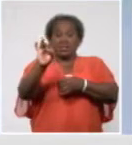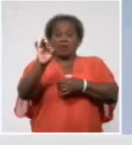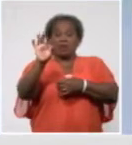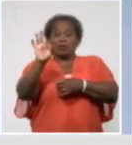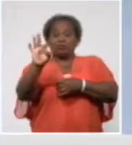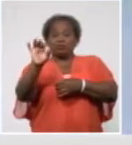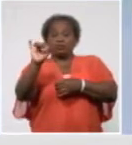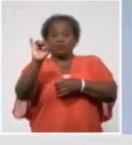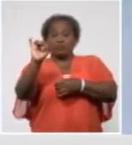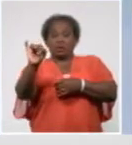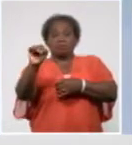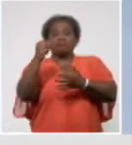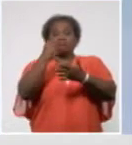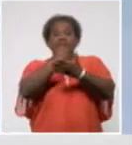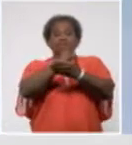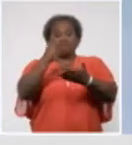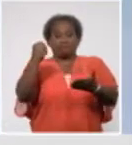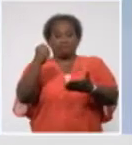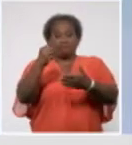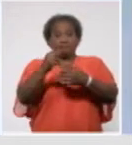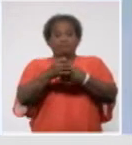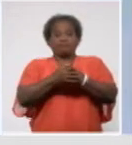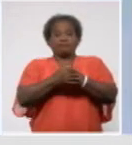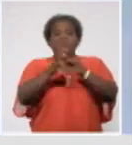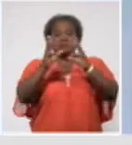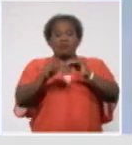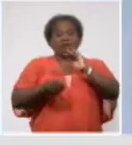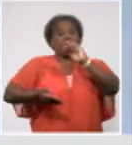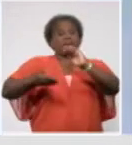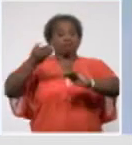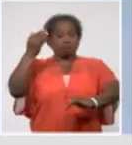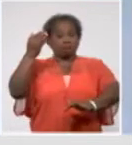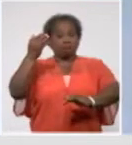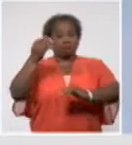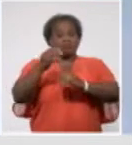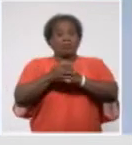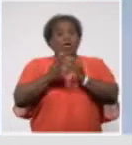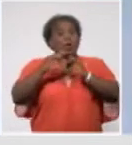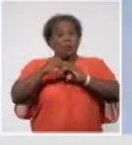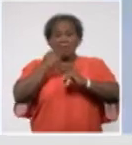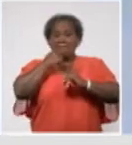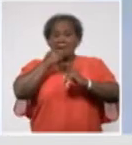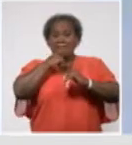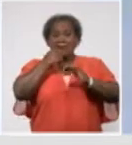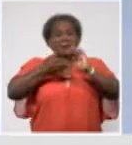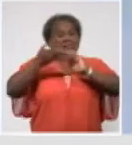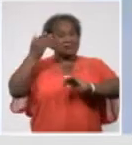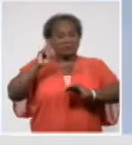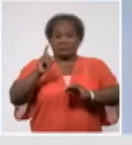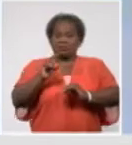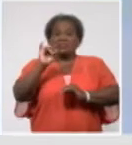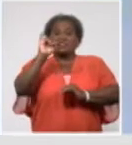626 confirmed active cases, quite a high number.